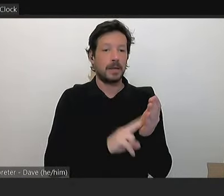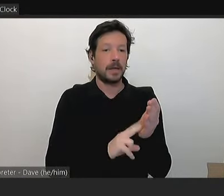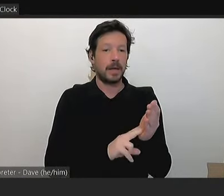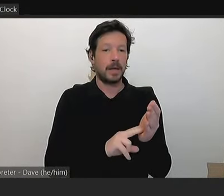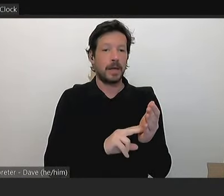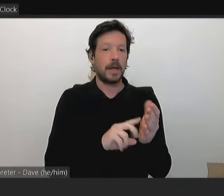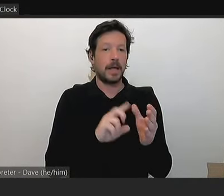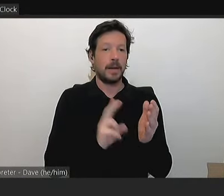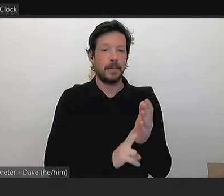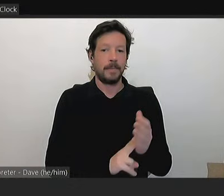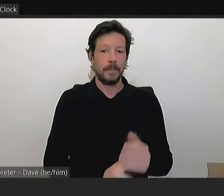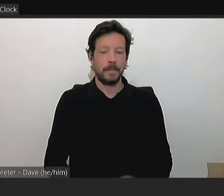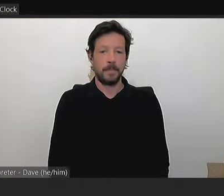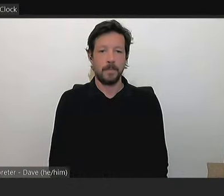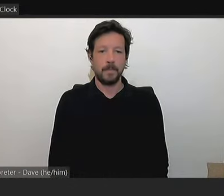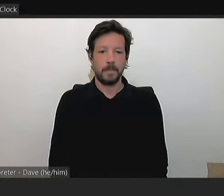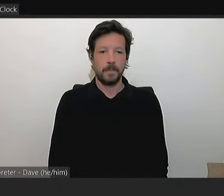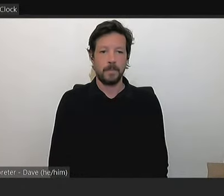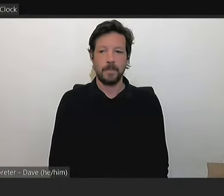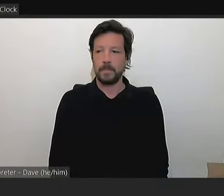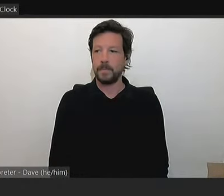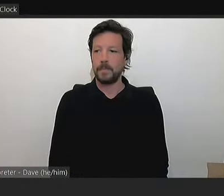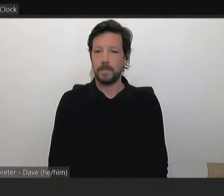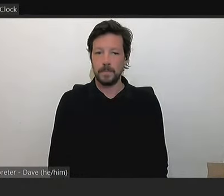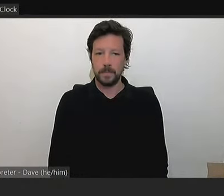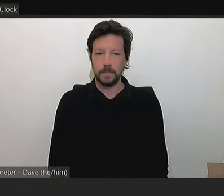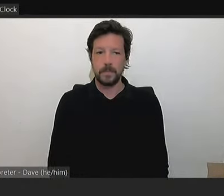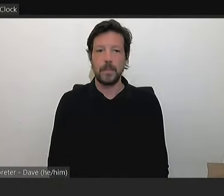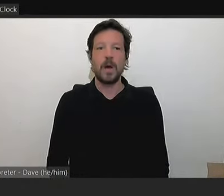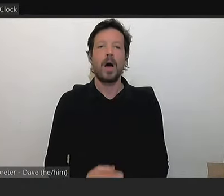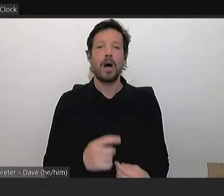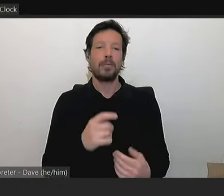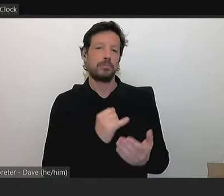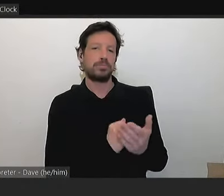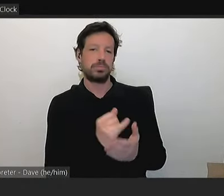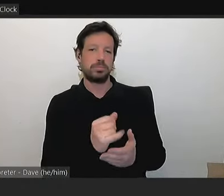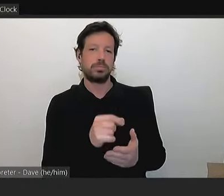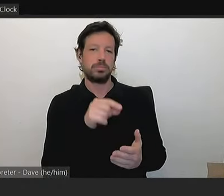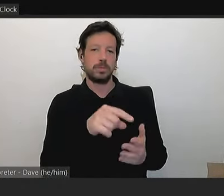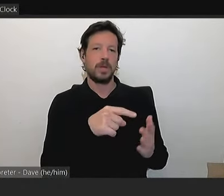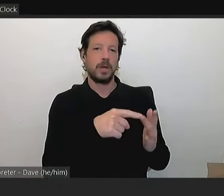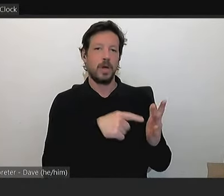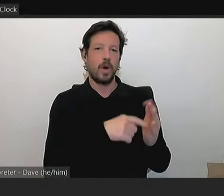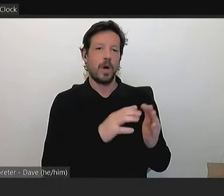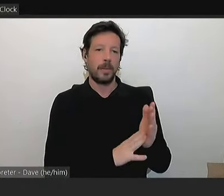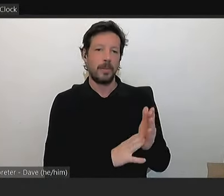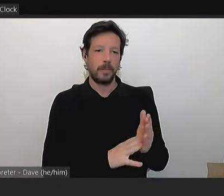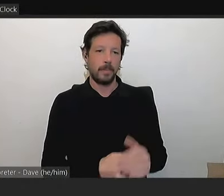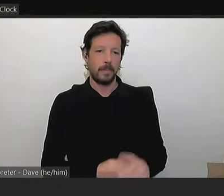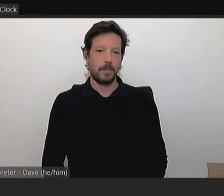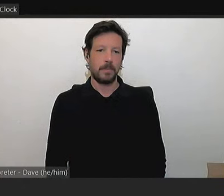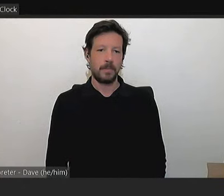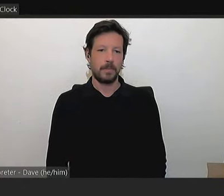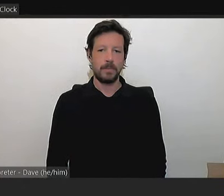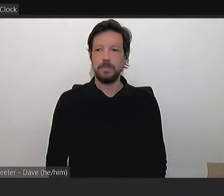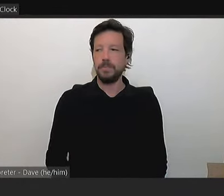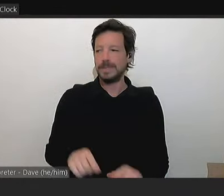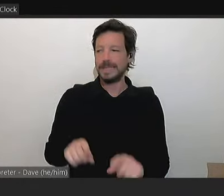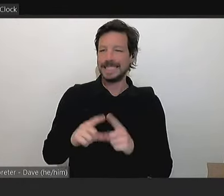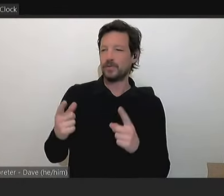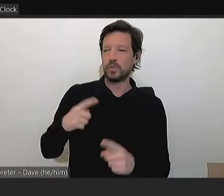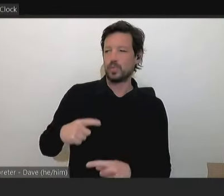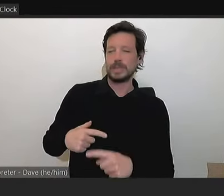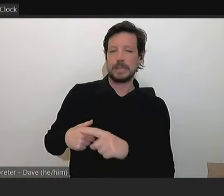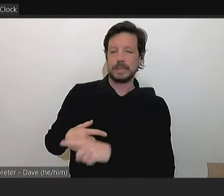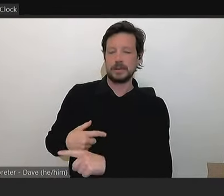Thank you, Mayor. I'll also be speaking against this item. Not because, as Councillor Rennie said, I